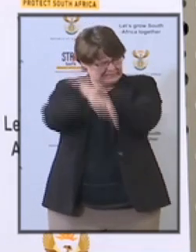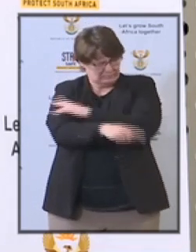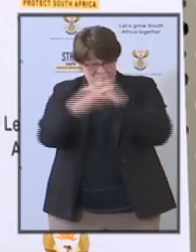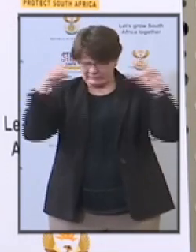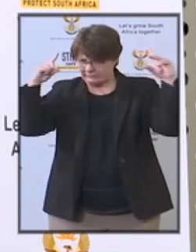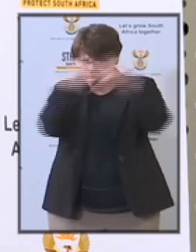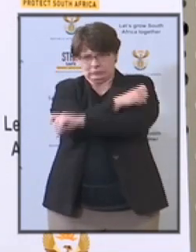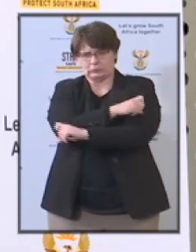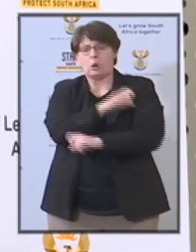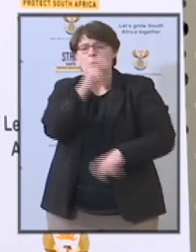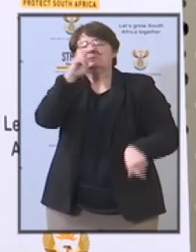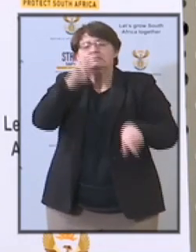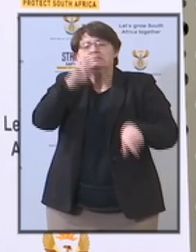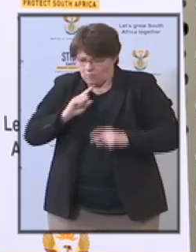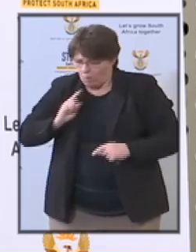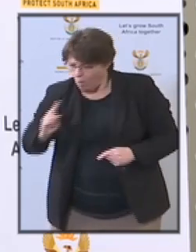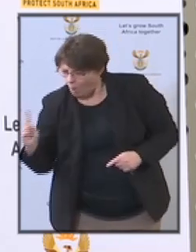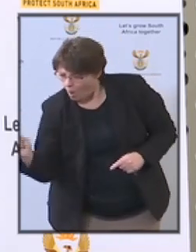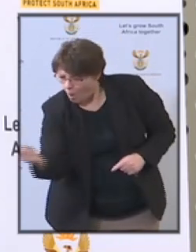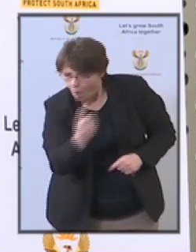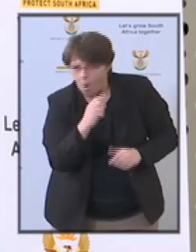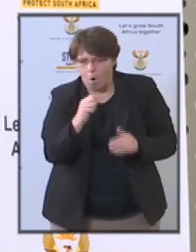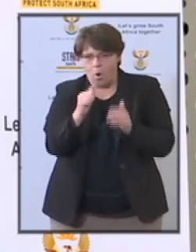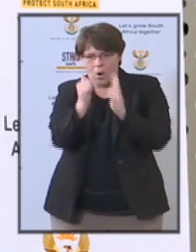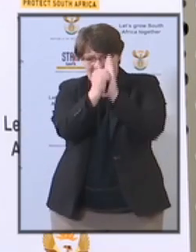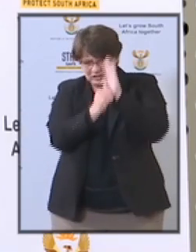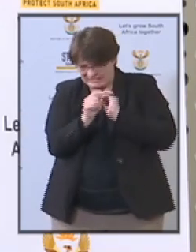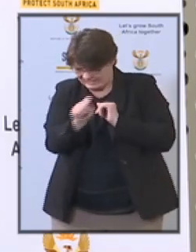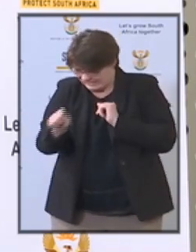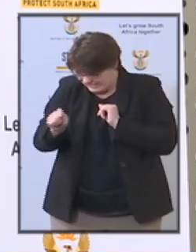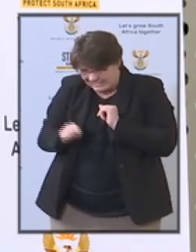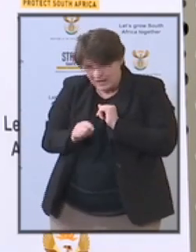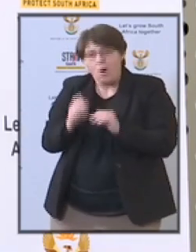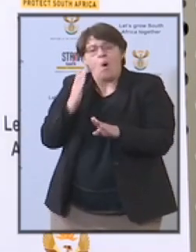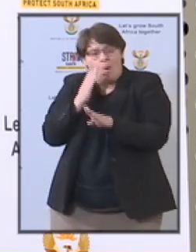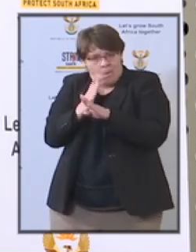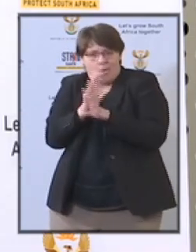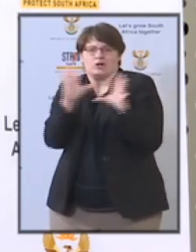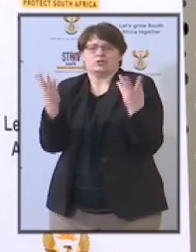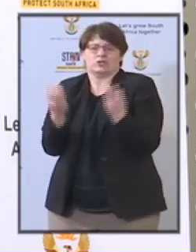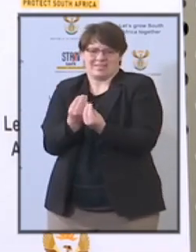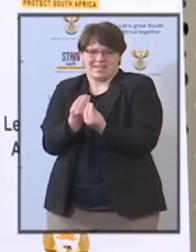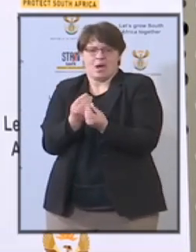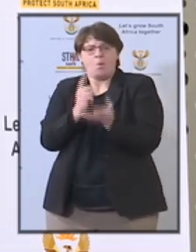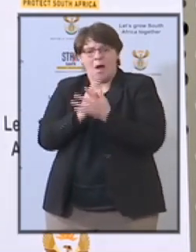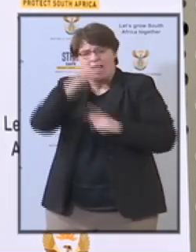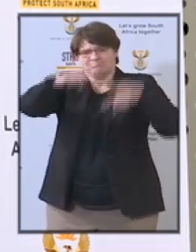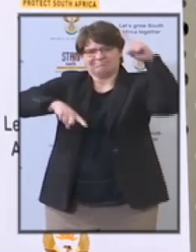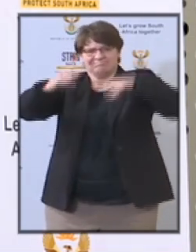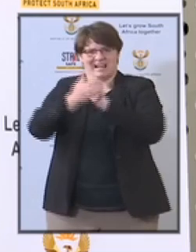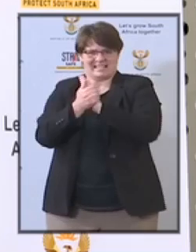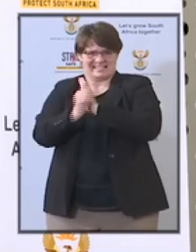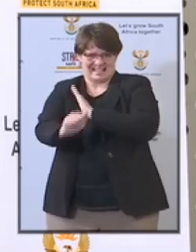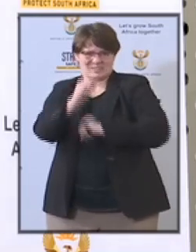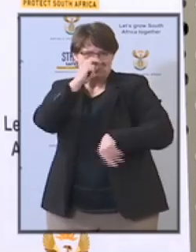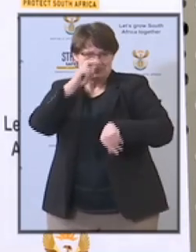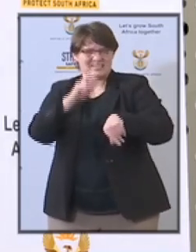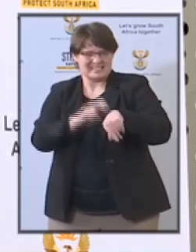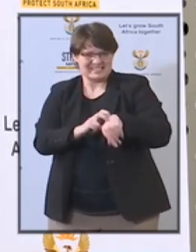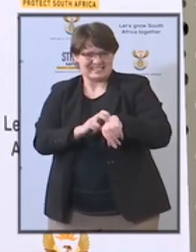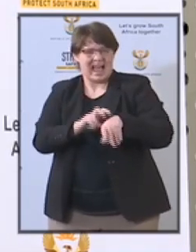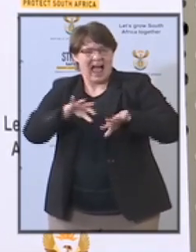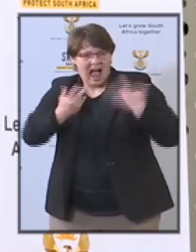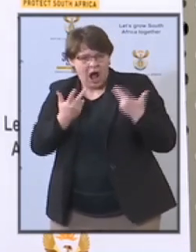needs collaboration from a variety of angles in terms of multidisciplinary skills that are needed to deal with